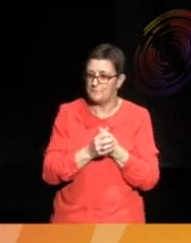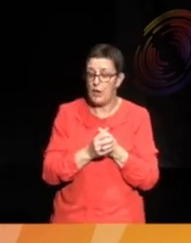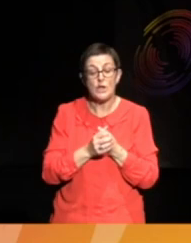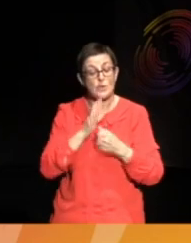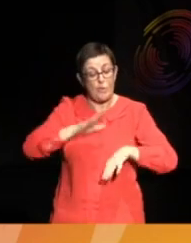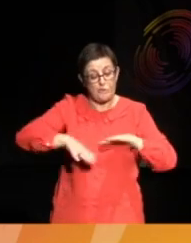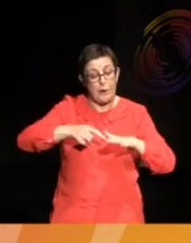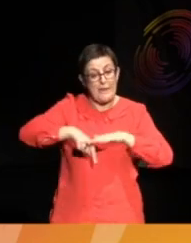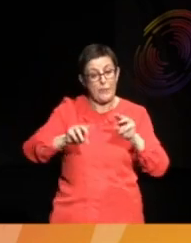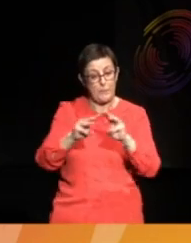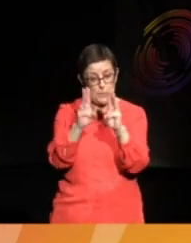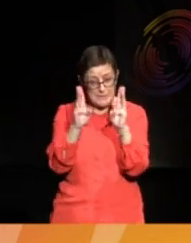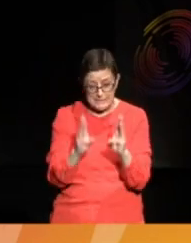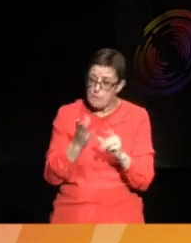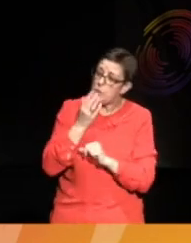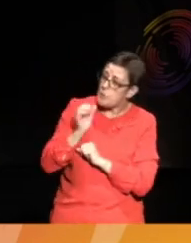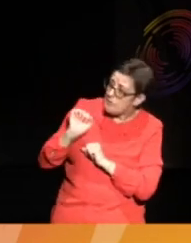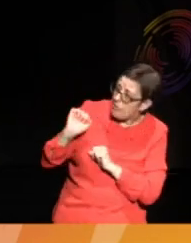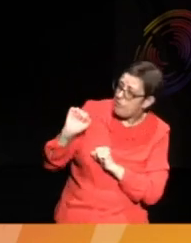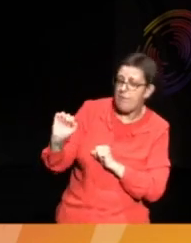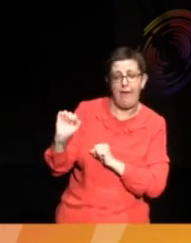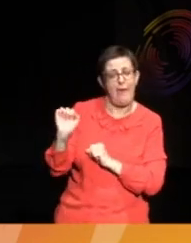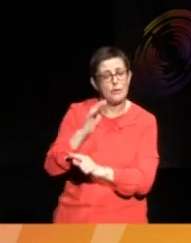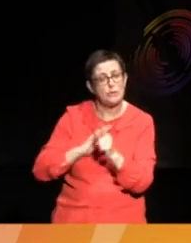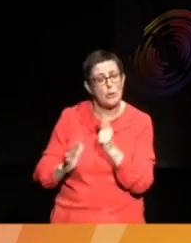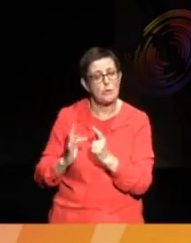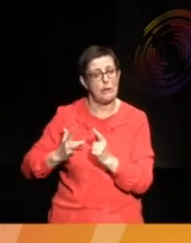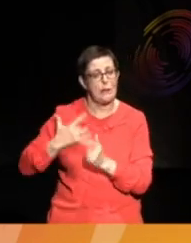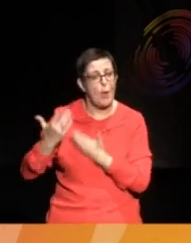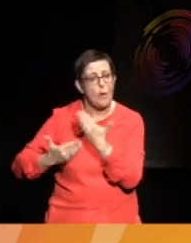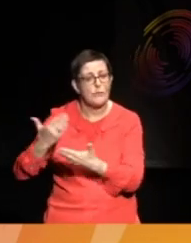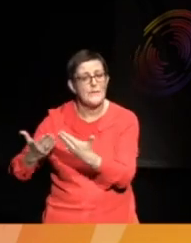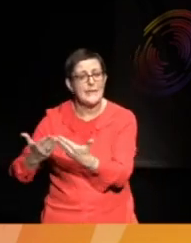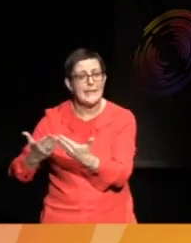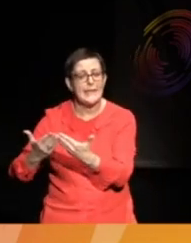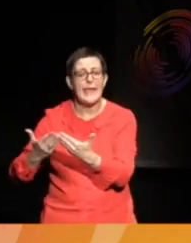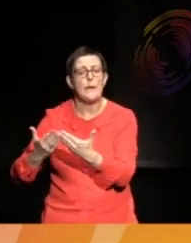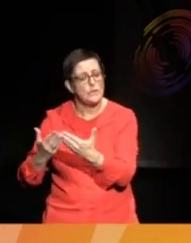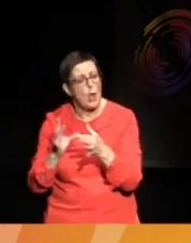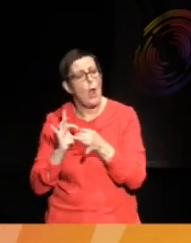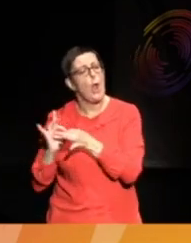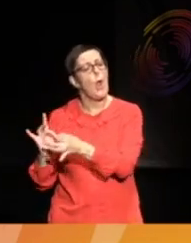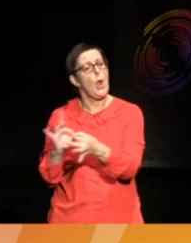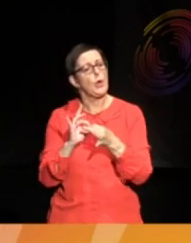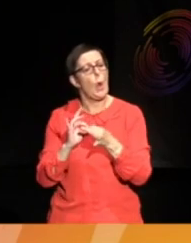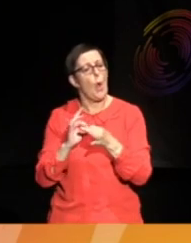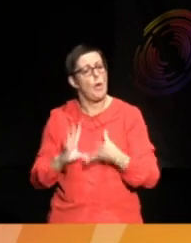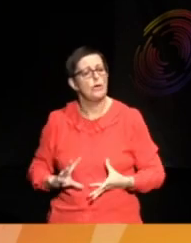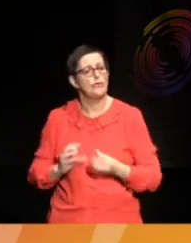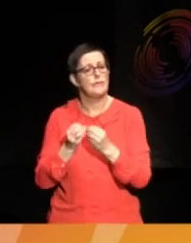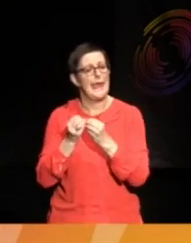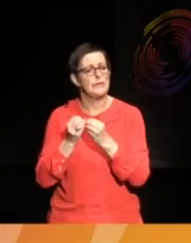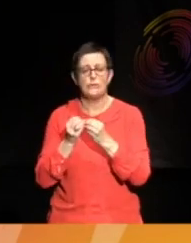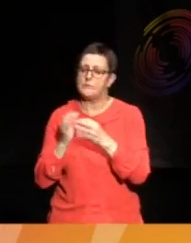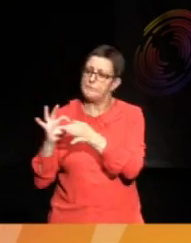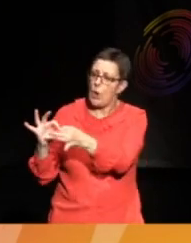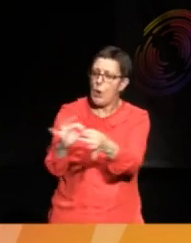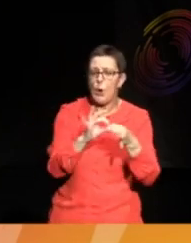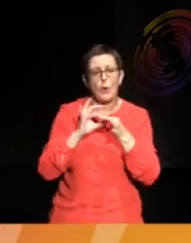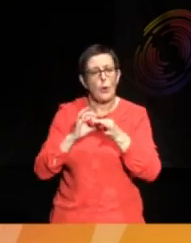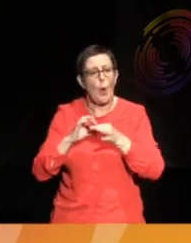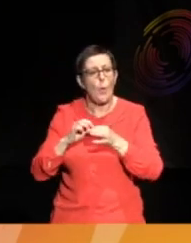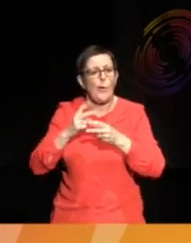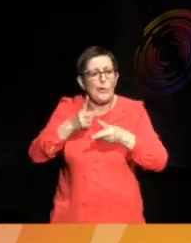museum. So, we used the category of co-production or co-creatorship as a decolonial methodology in trying to bring